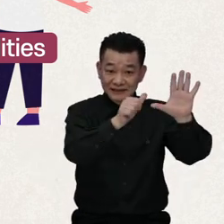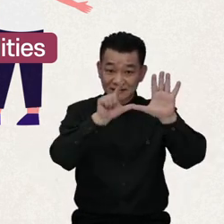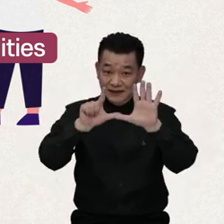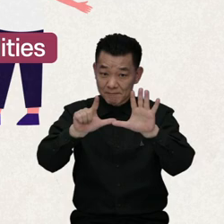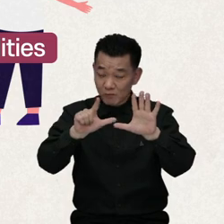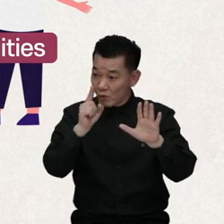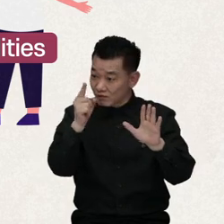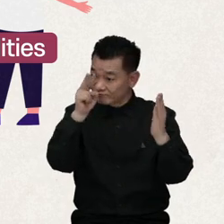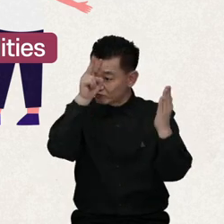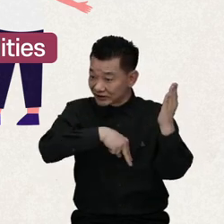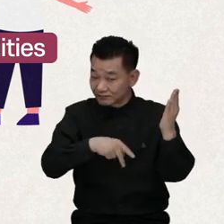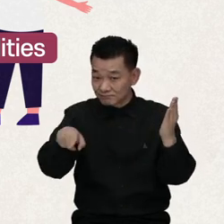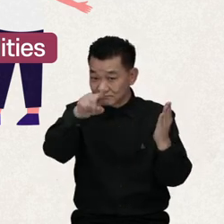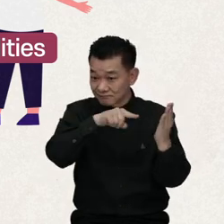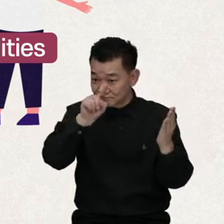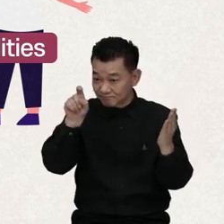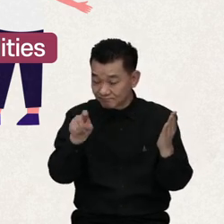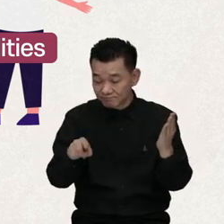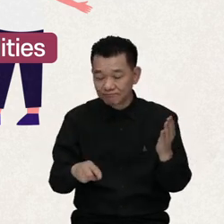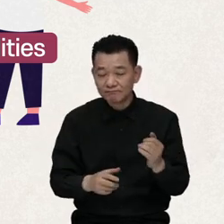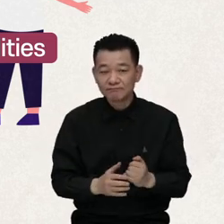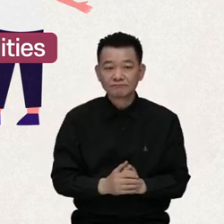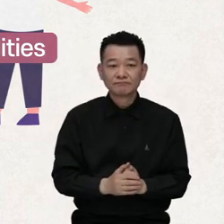shall we look at the Article 6 and Article 7?